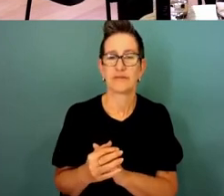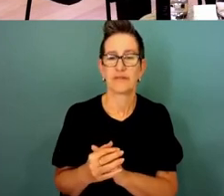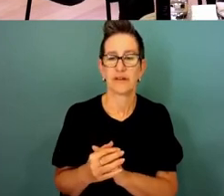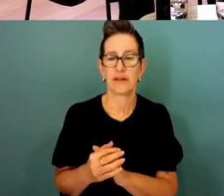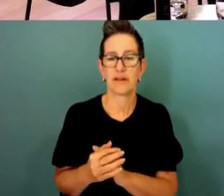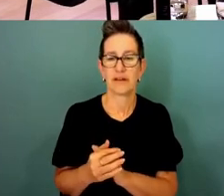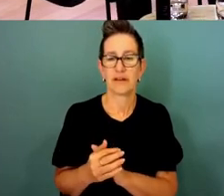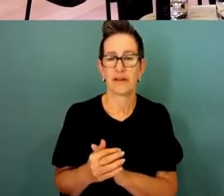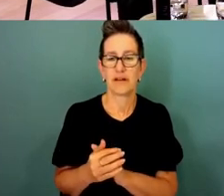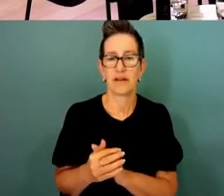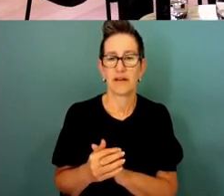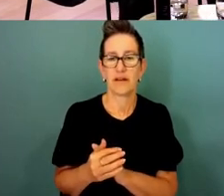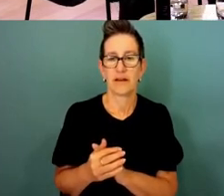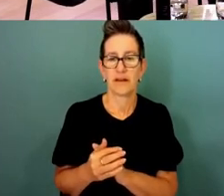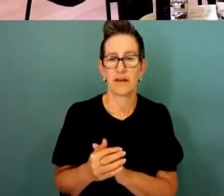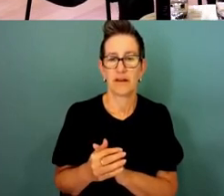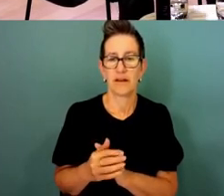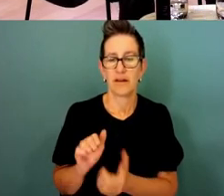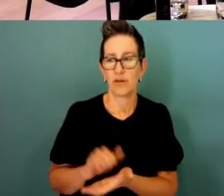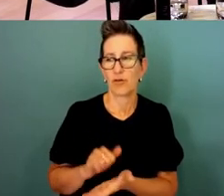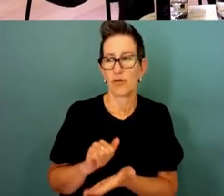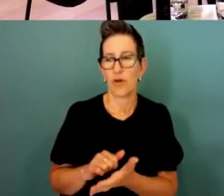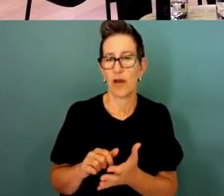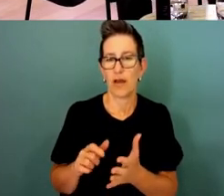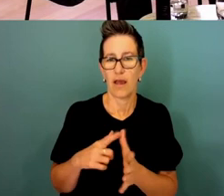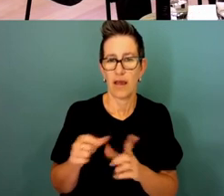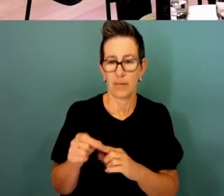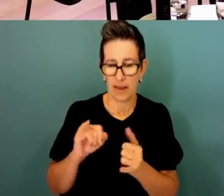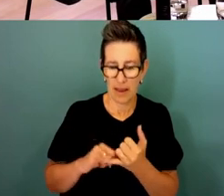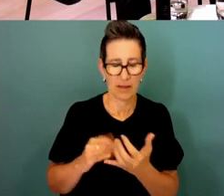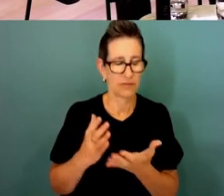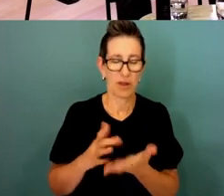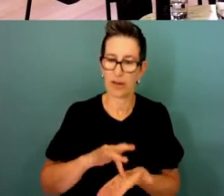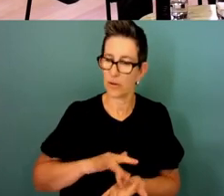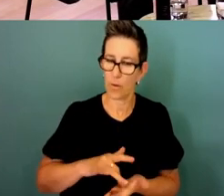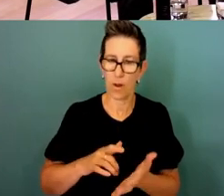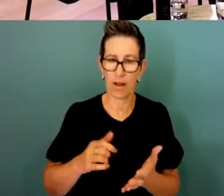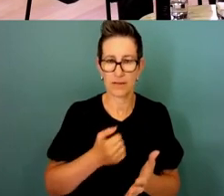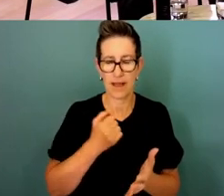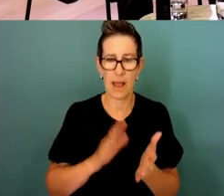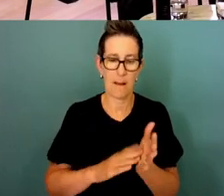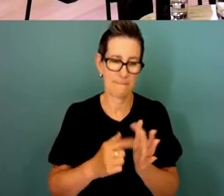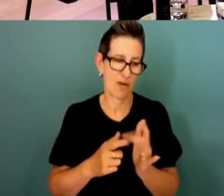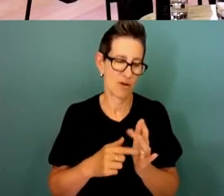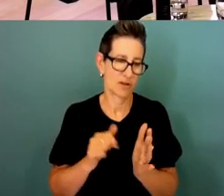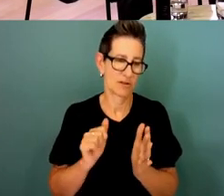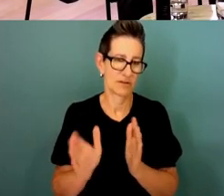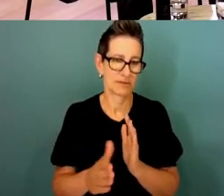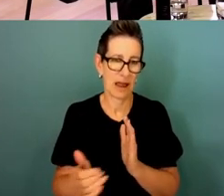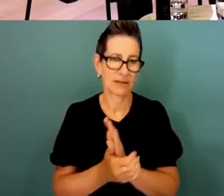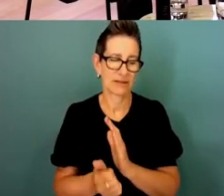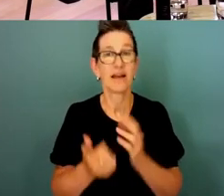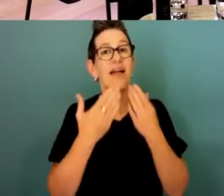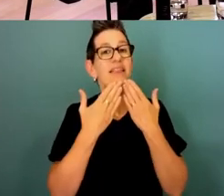the fundamental principle of merit in the public service that is core to who we are and what we do thank you okay can I thank